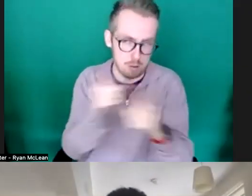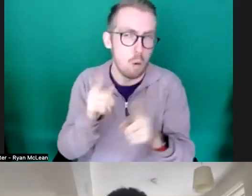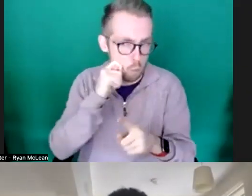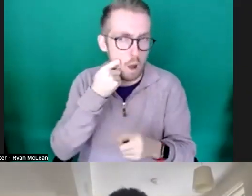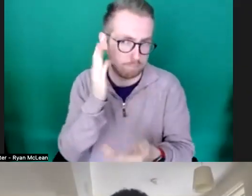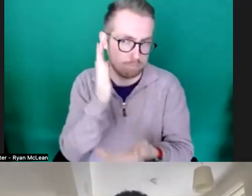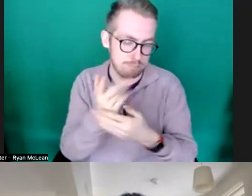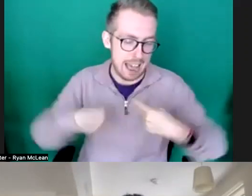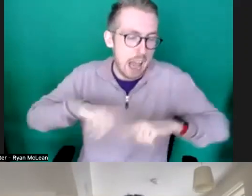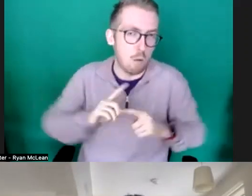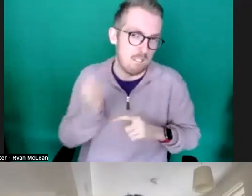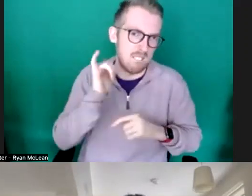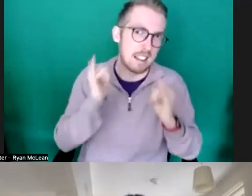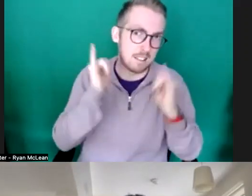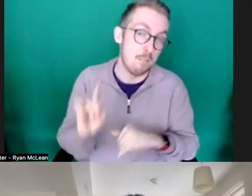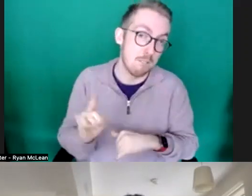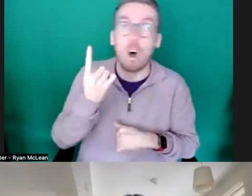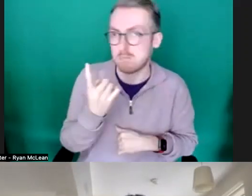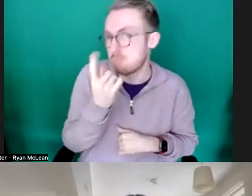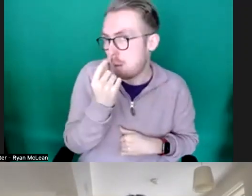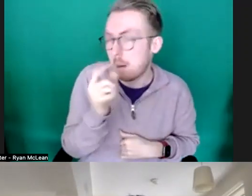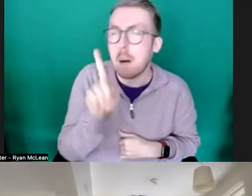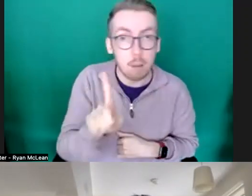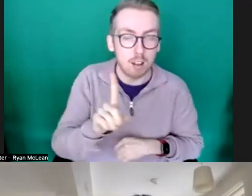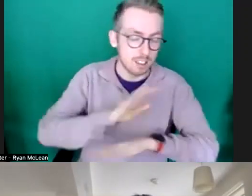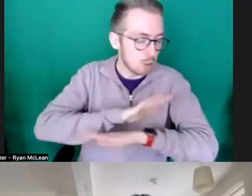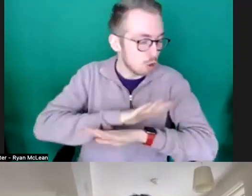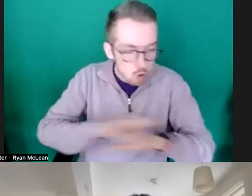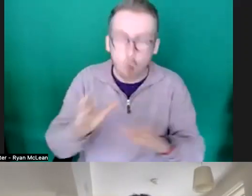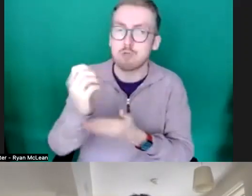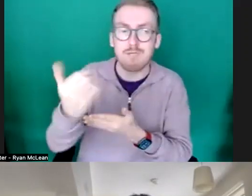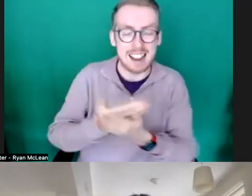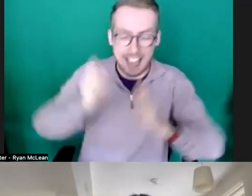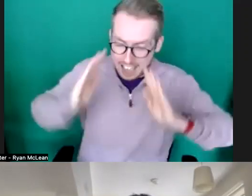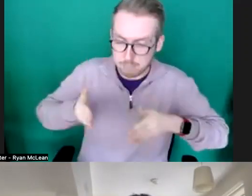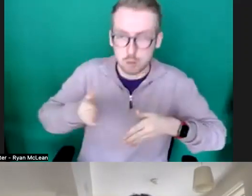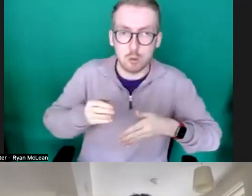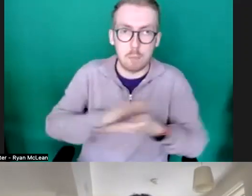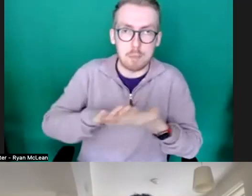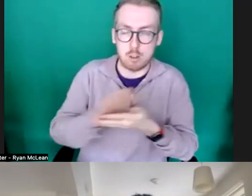festivals first um but it's not a criteria for the funding itself